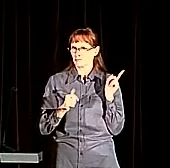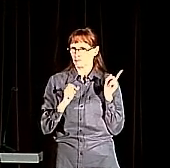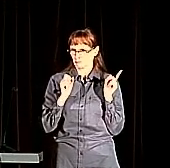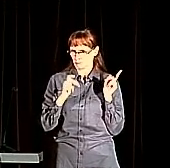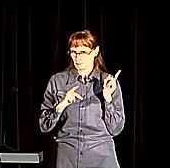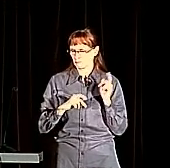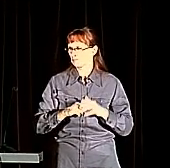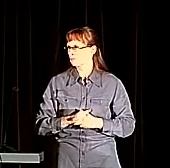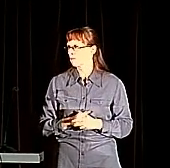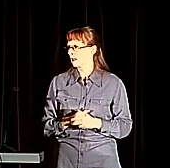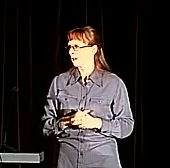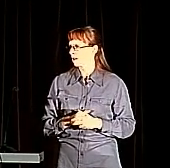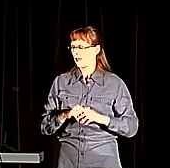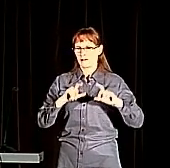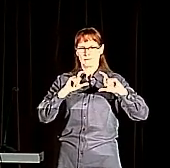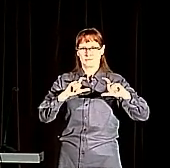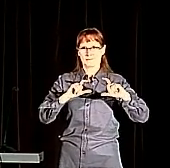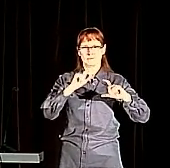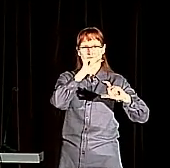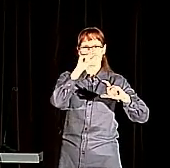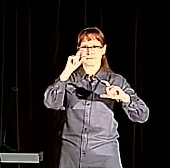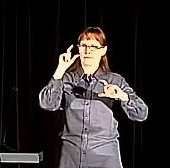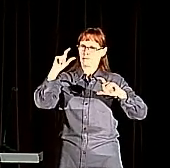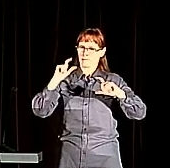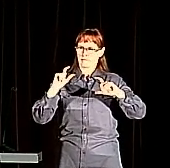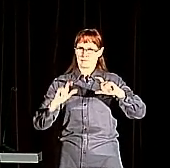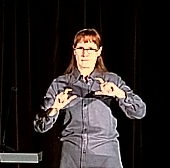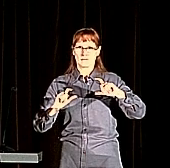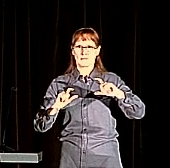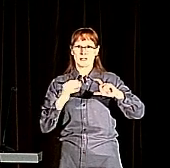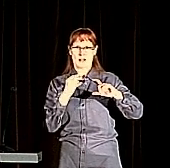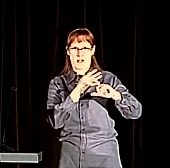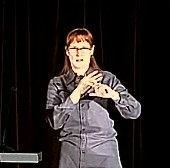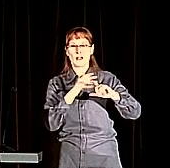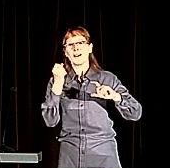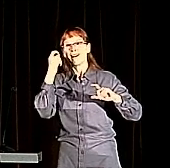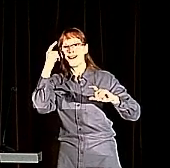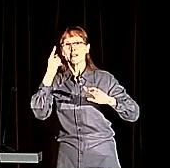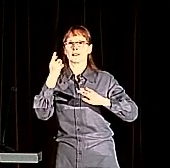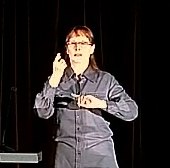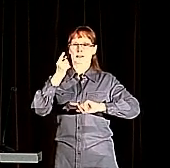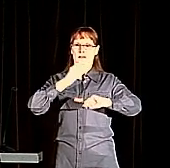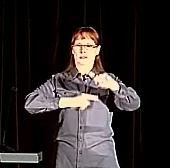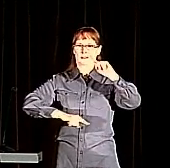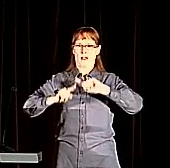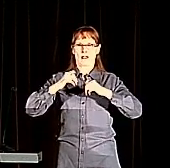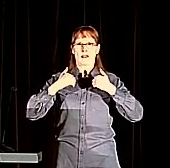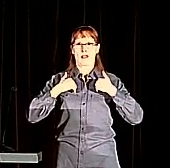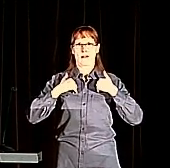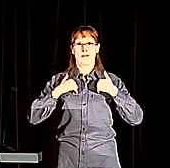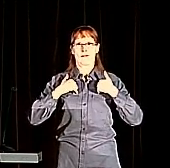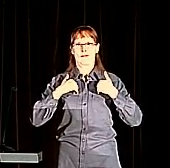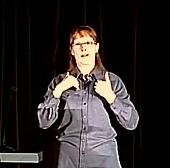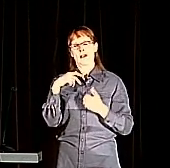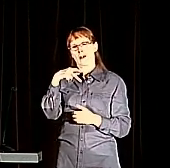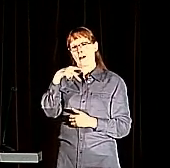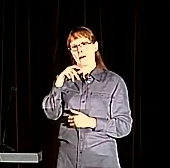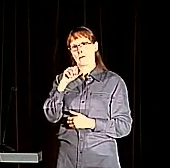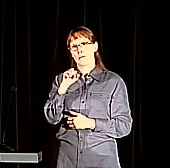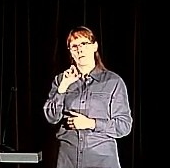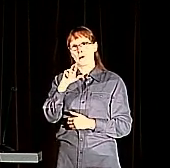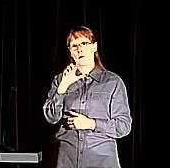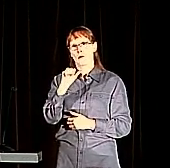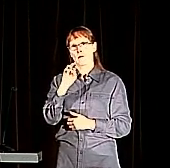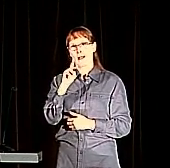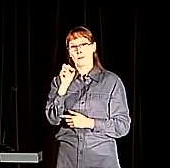Okay. ASL has five different parameters. These parameters correspond to, um, for example,